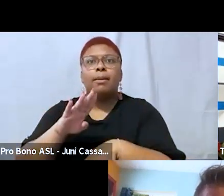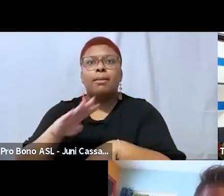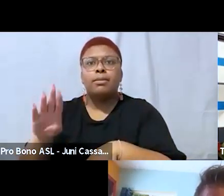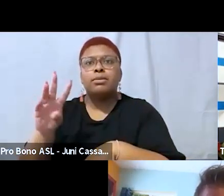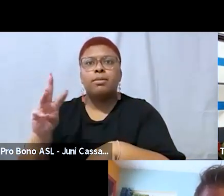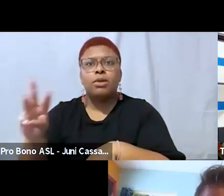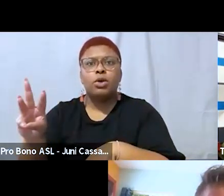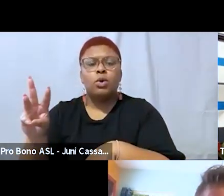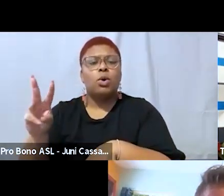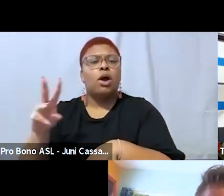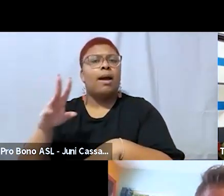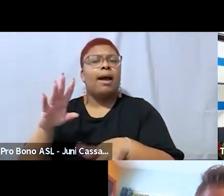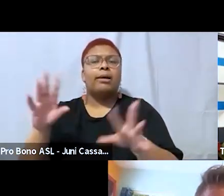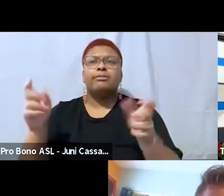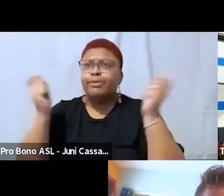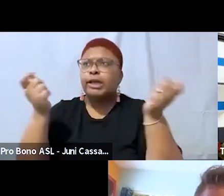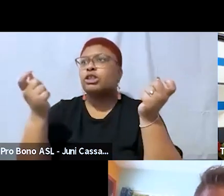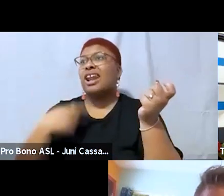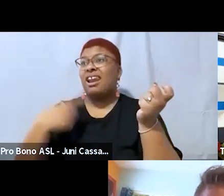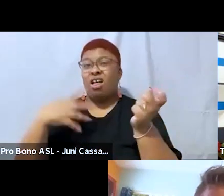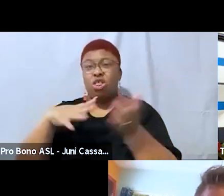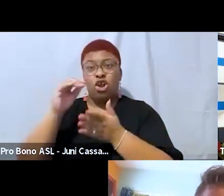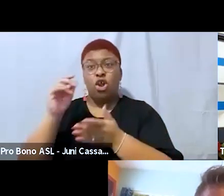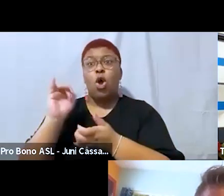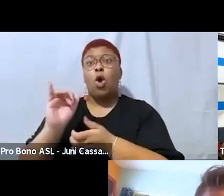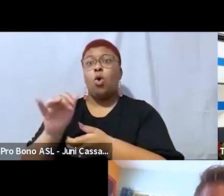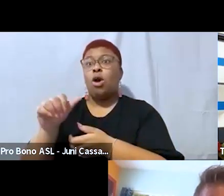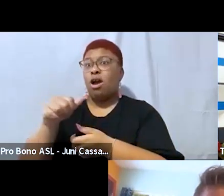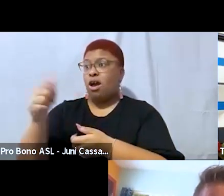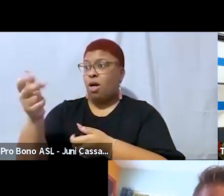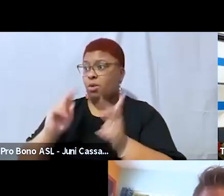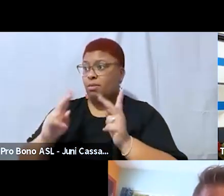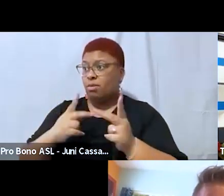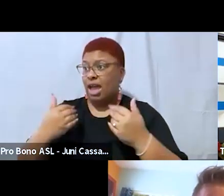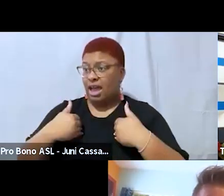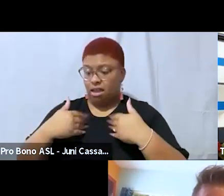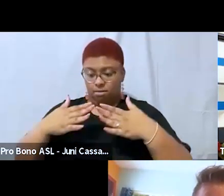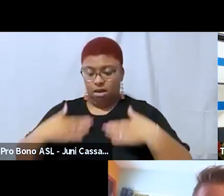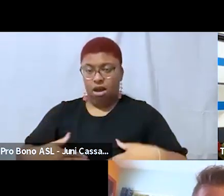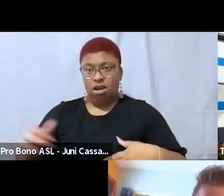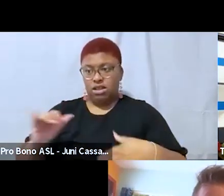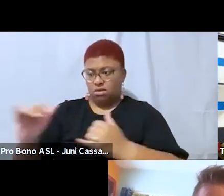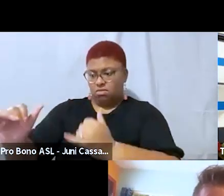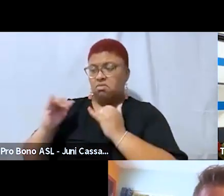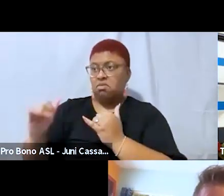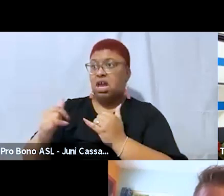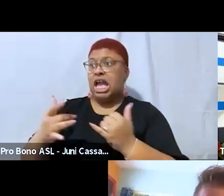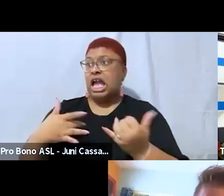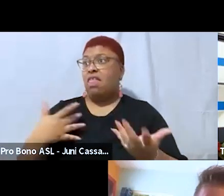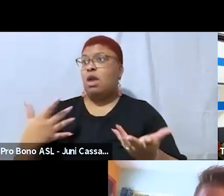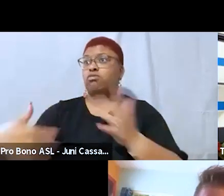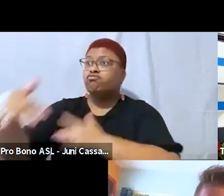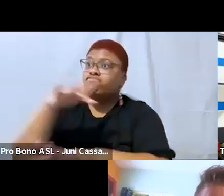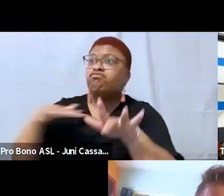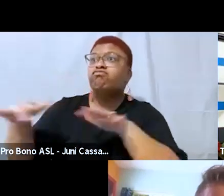actually people out in the world who love a body like mine you know people who uh were existing and having fun and